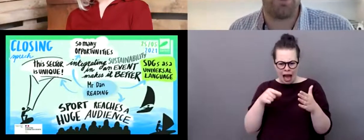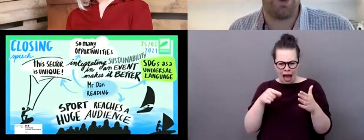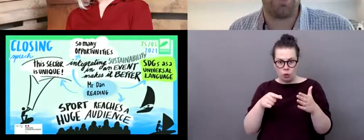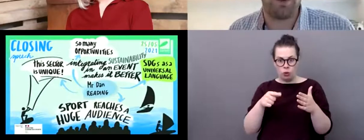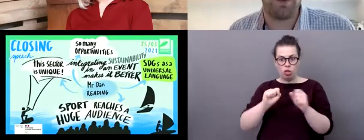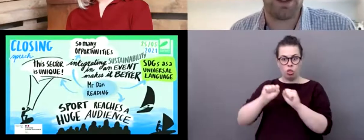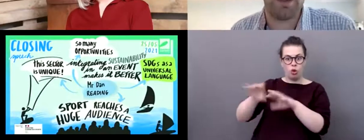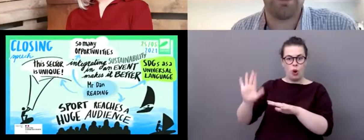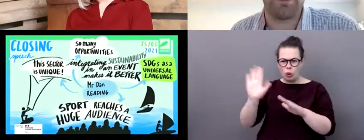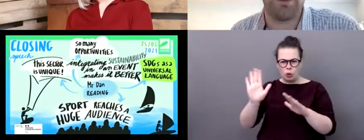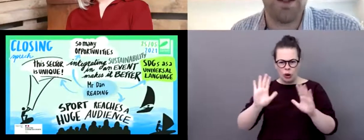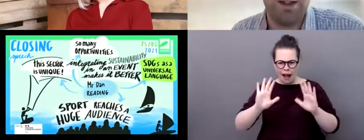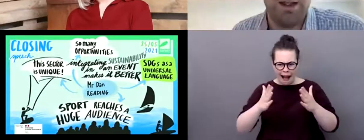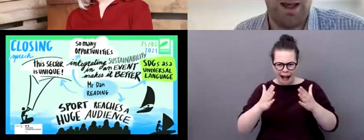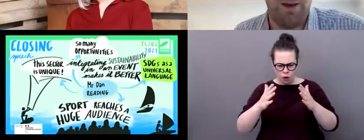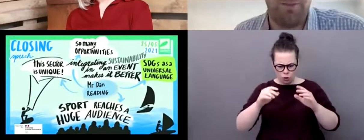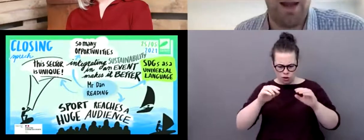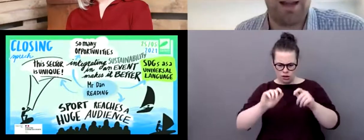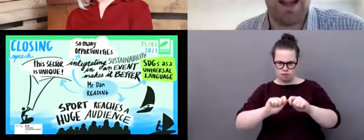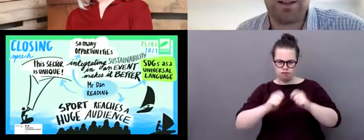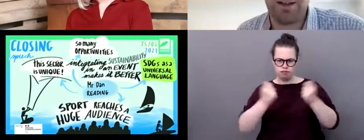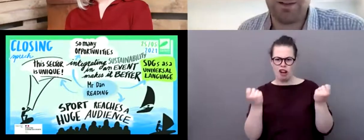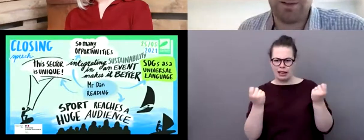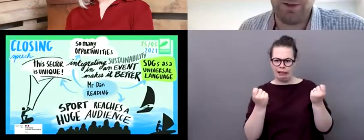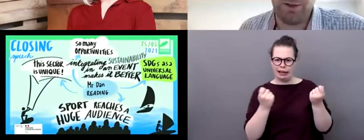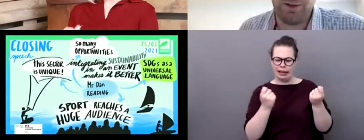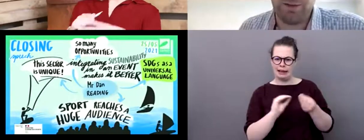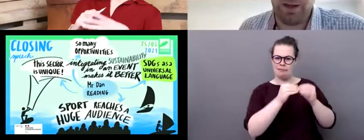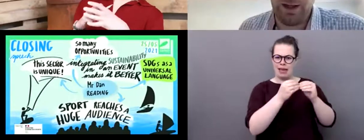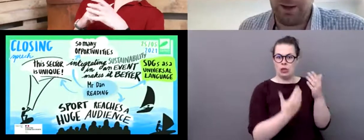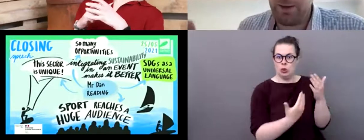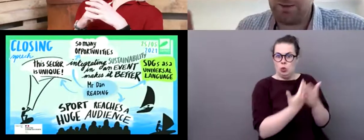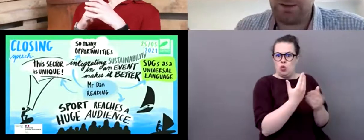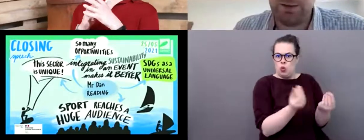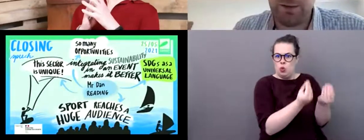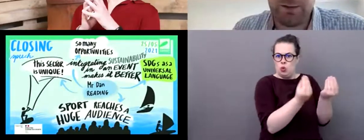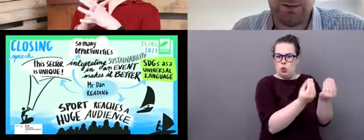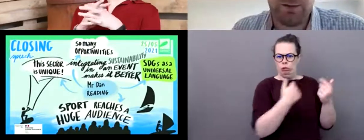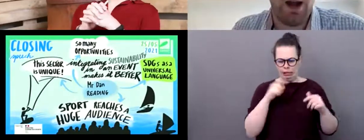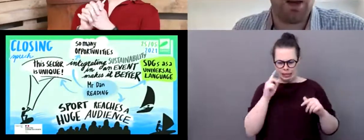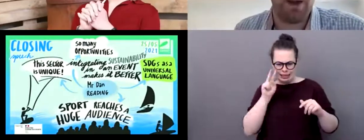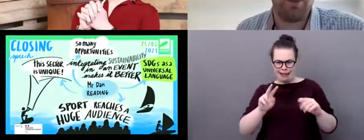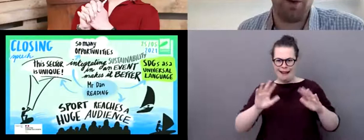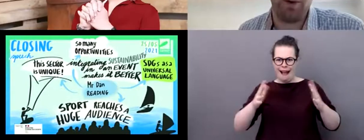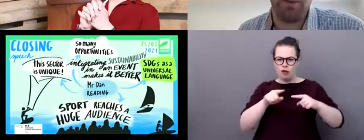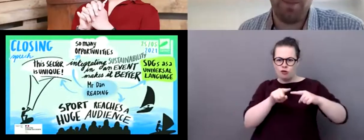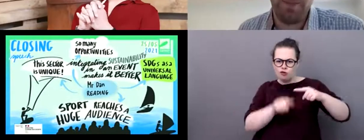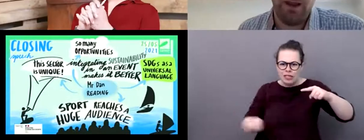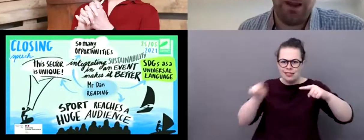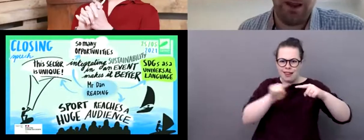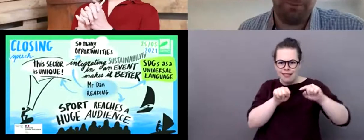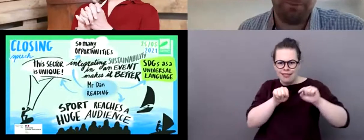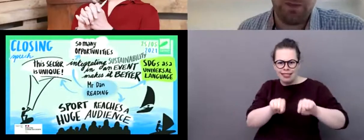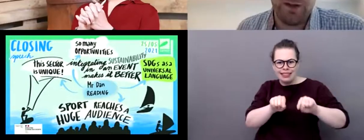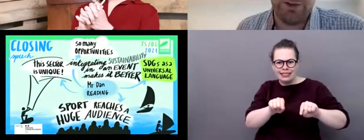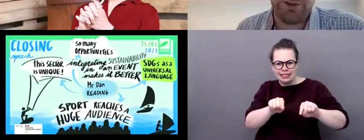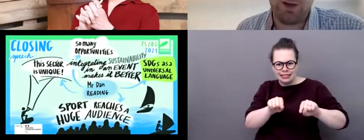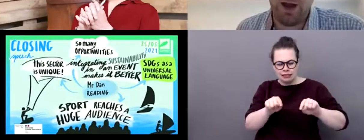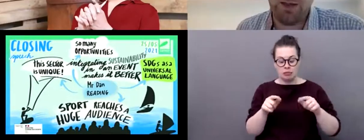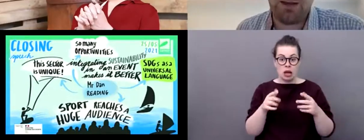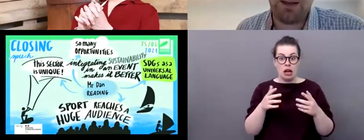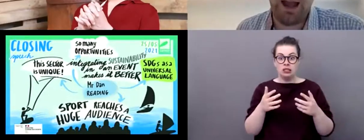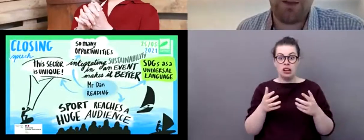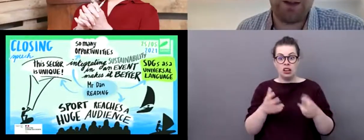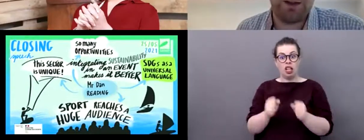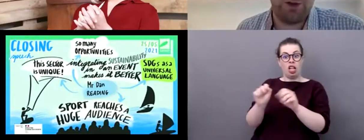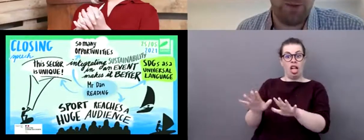but we're hoping we can act as a, um, a catalyst to, uh, to, to target that problem. Um, so